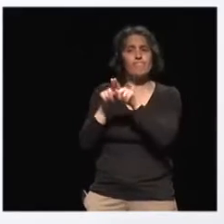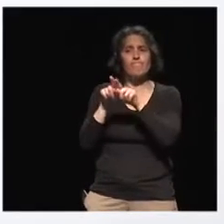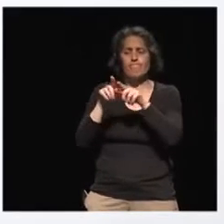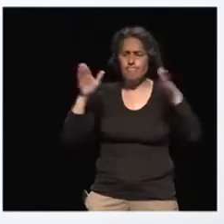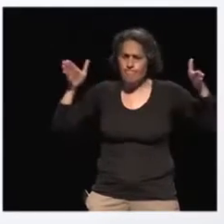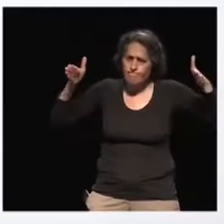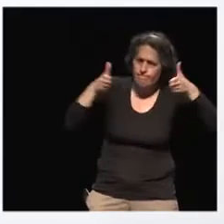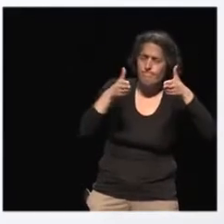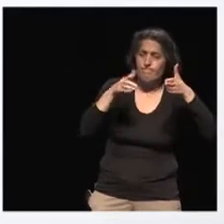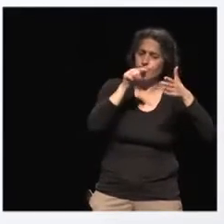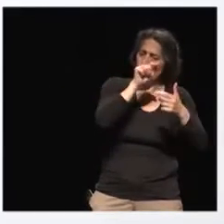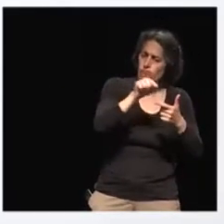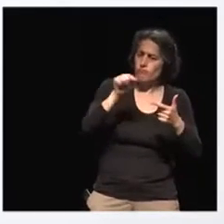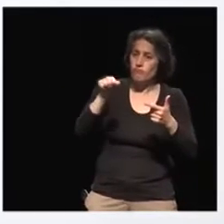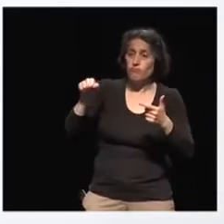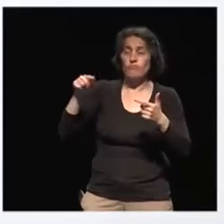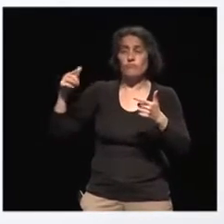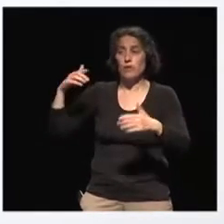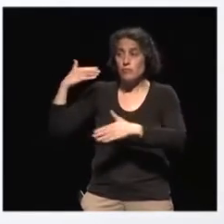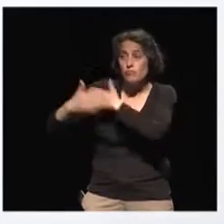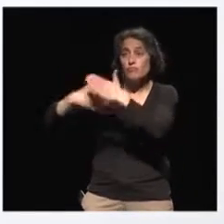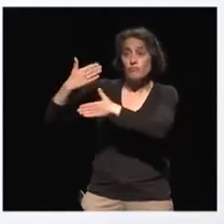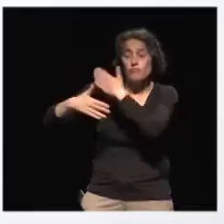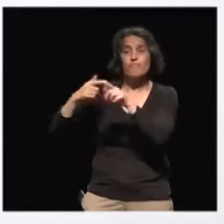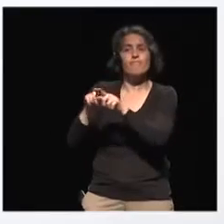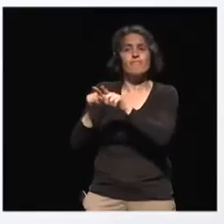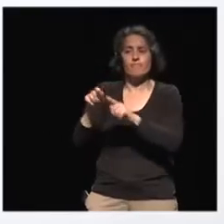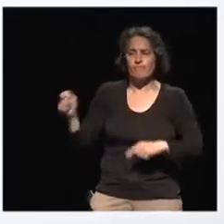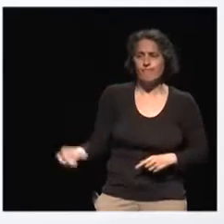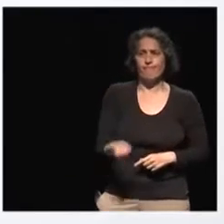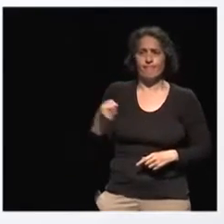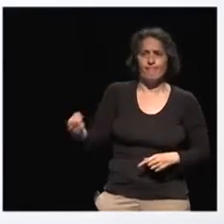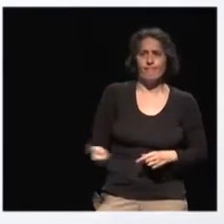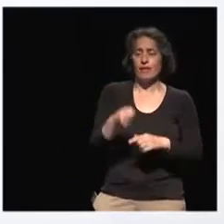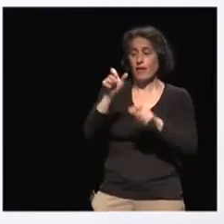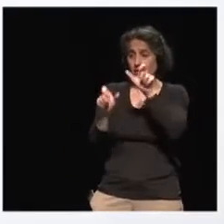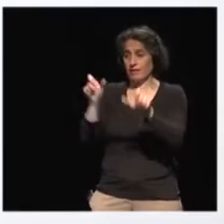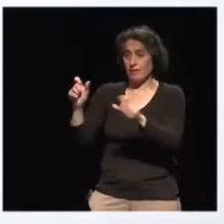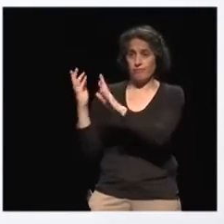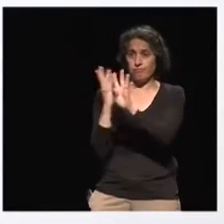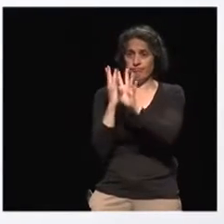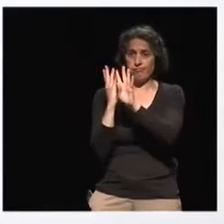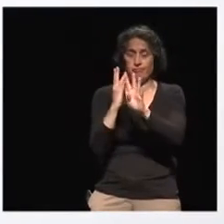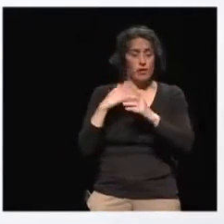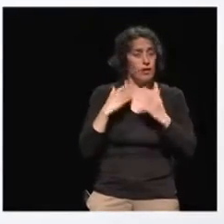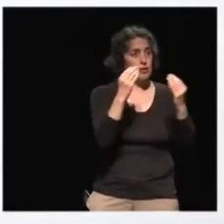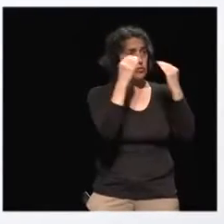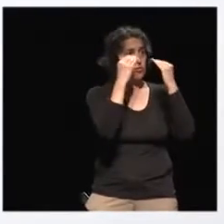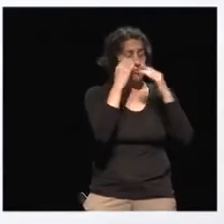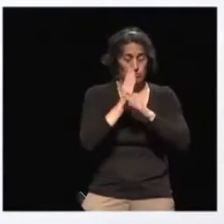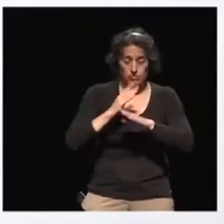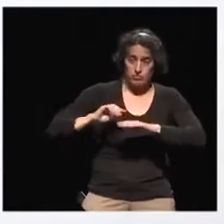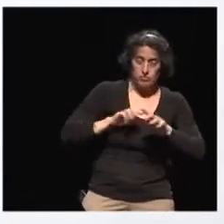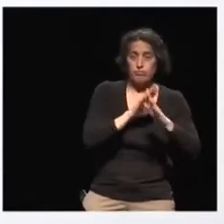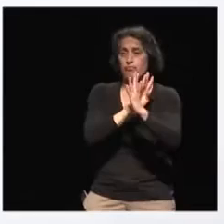making sure that we continuously produce very efficient cogs in a huge factory line. To keep on